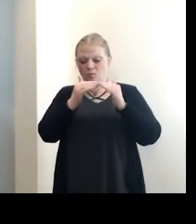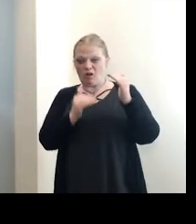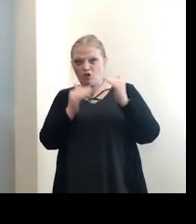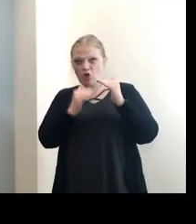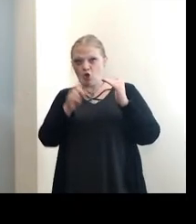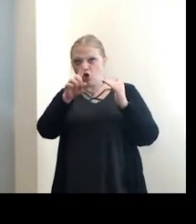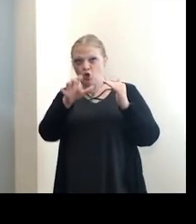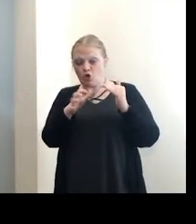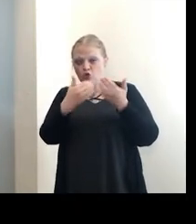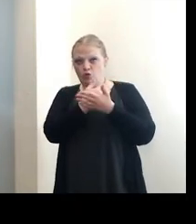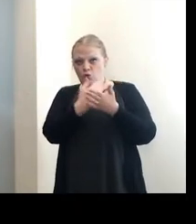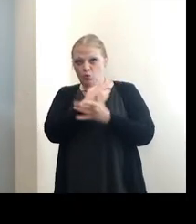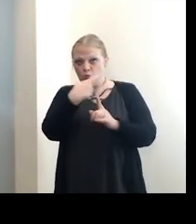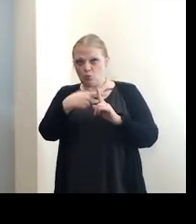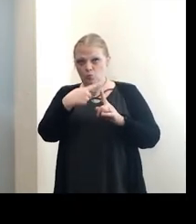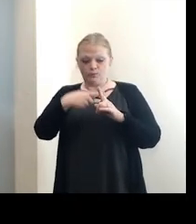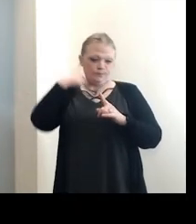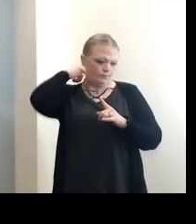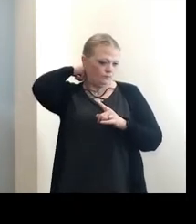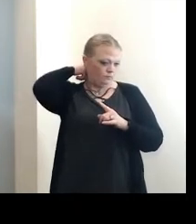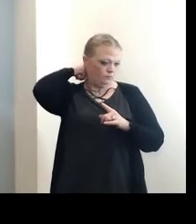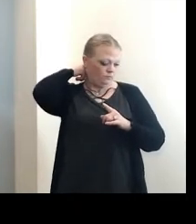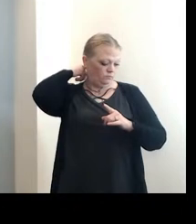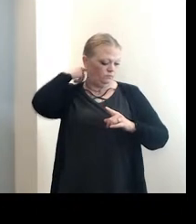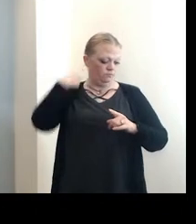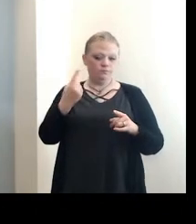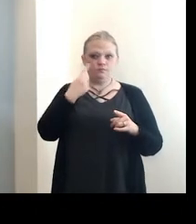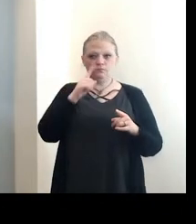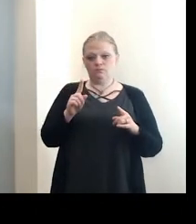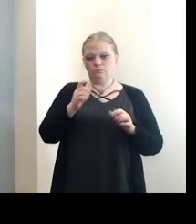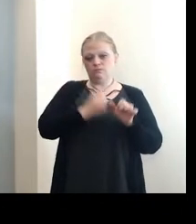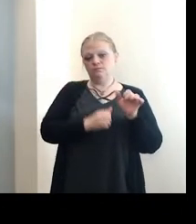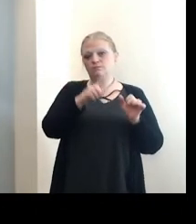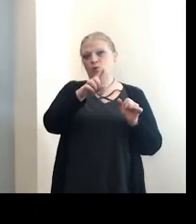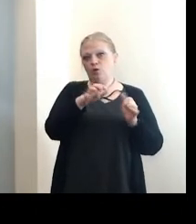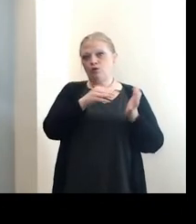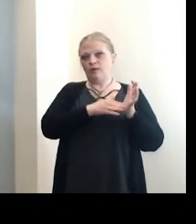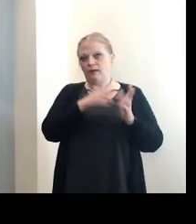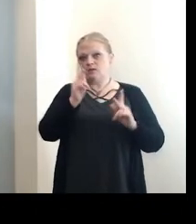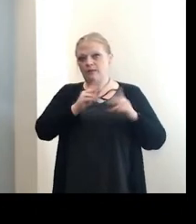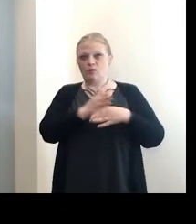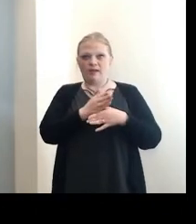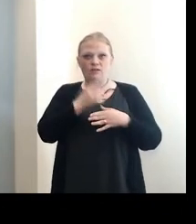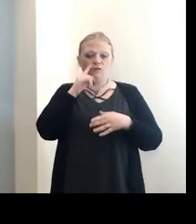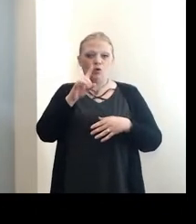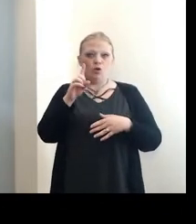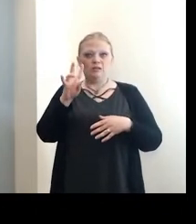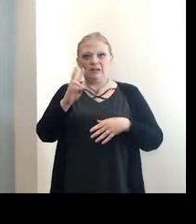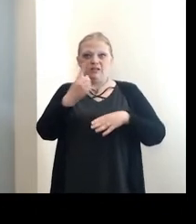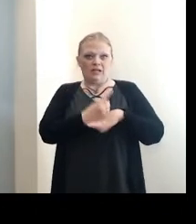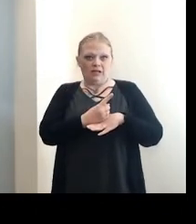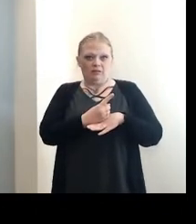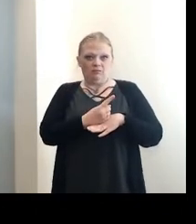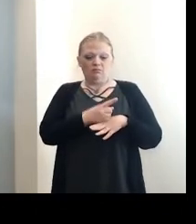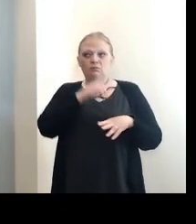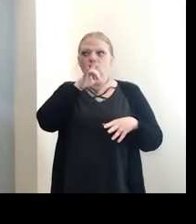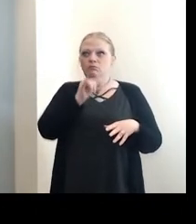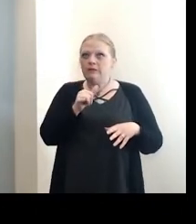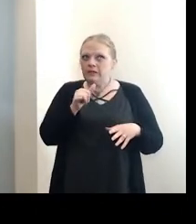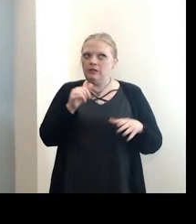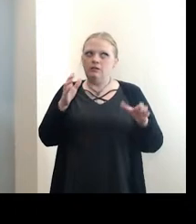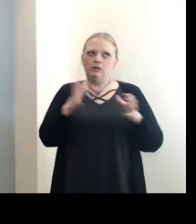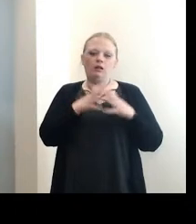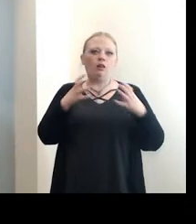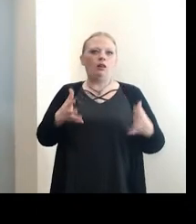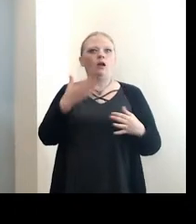new cases for a 100,000 population on average on a seven day basis, we're really going to do a much